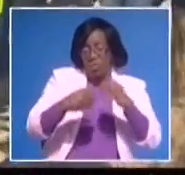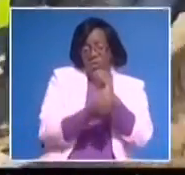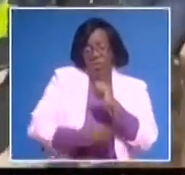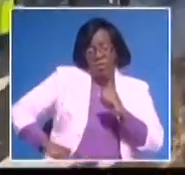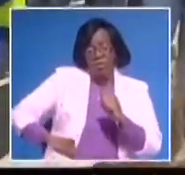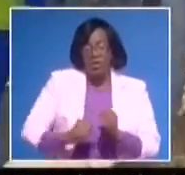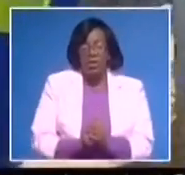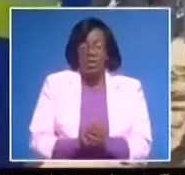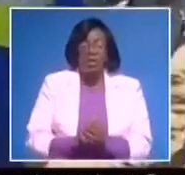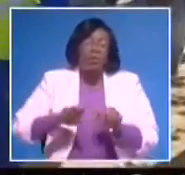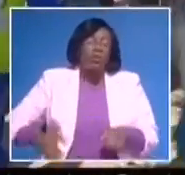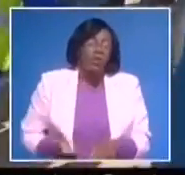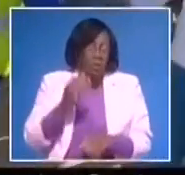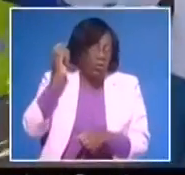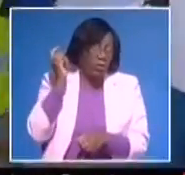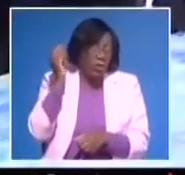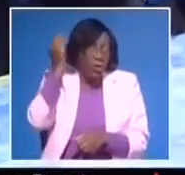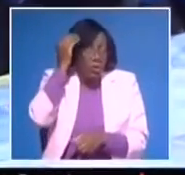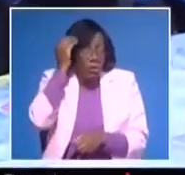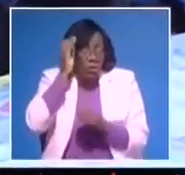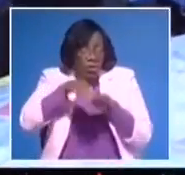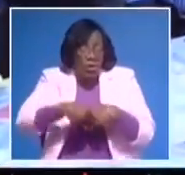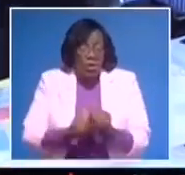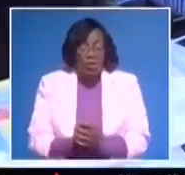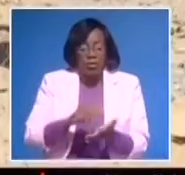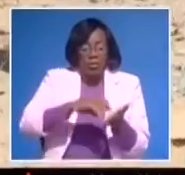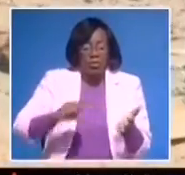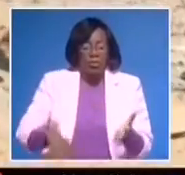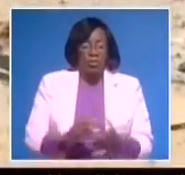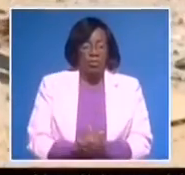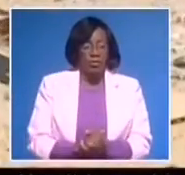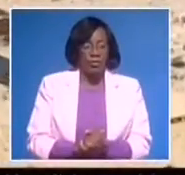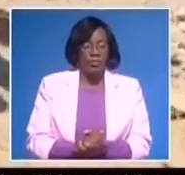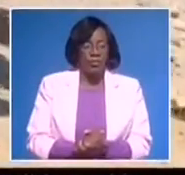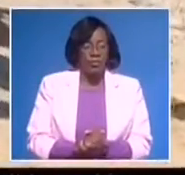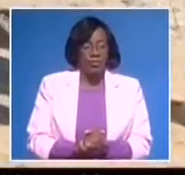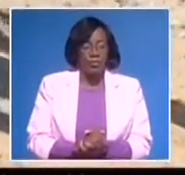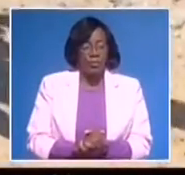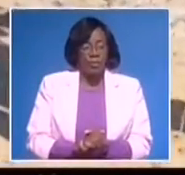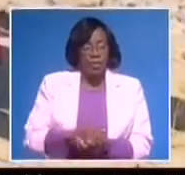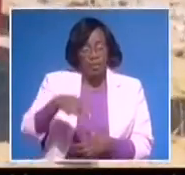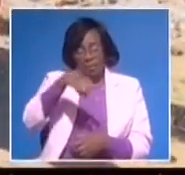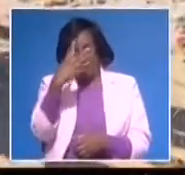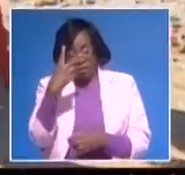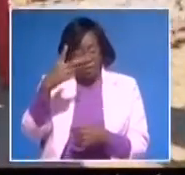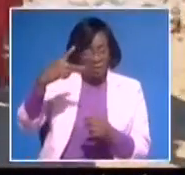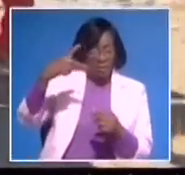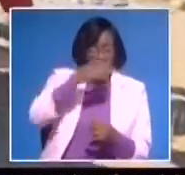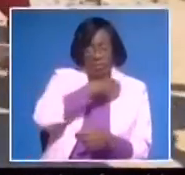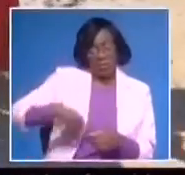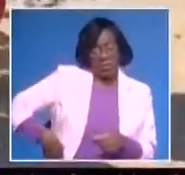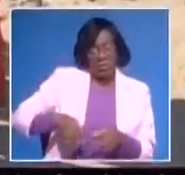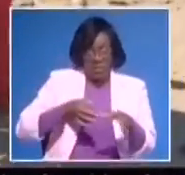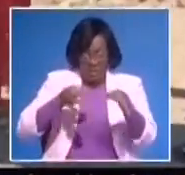out how it will be dealt with a practical level. Iyamba explained to him the modalities that will